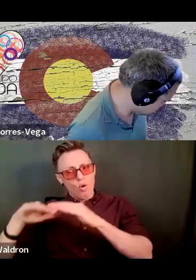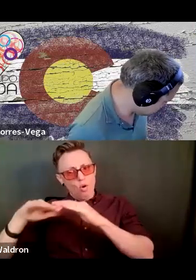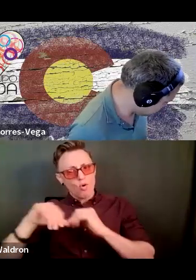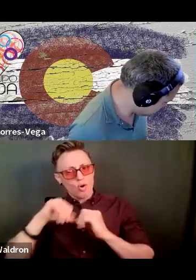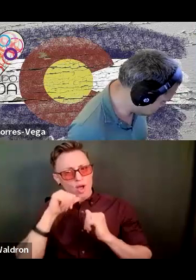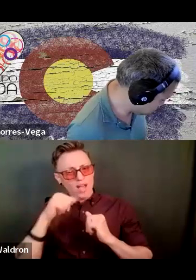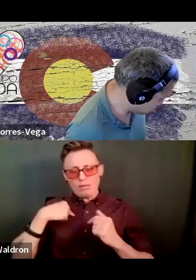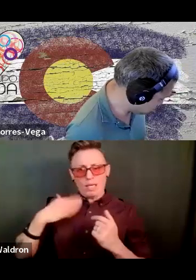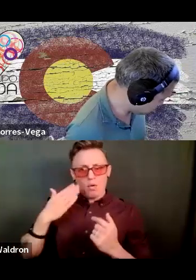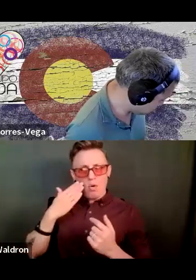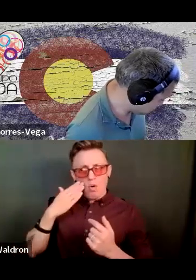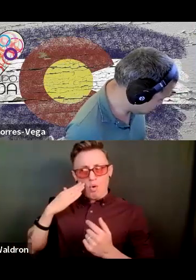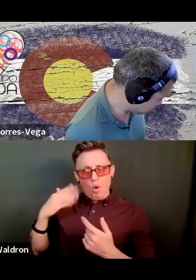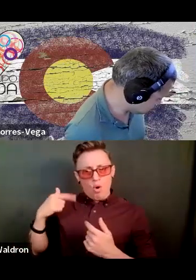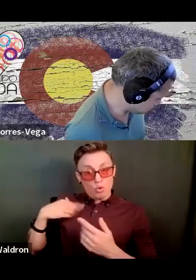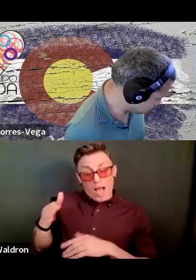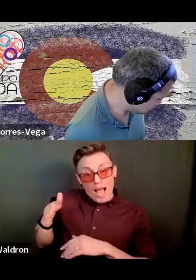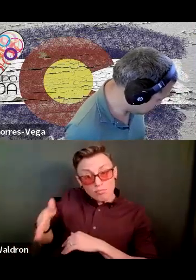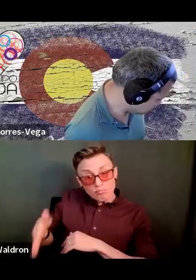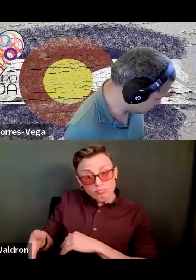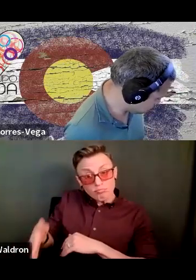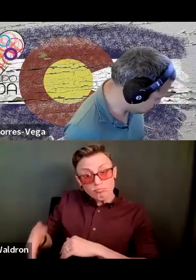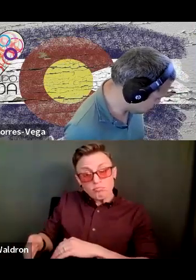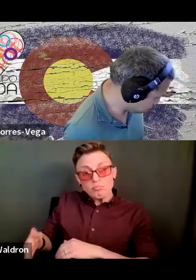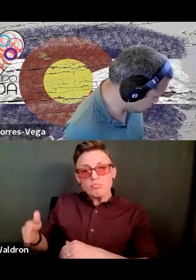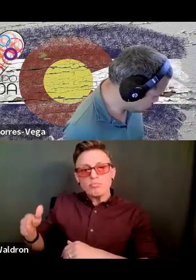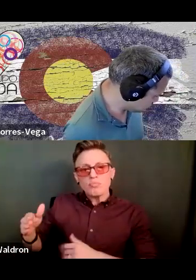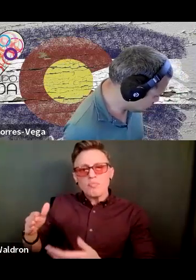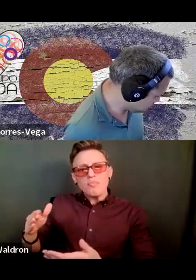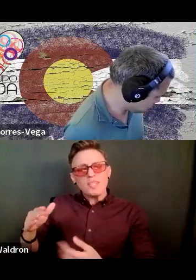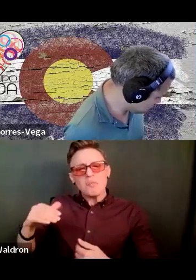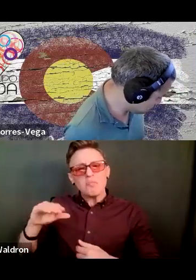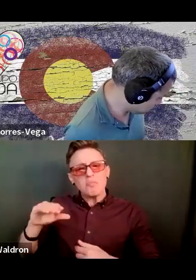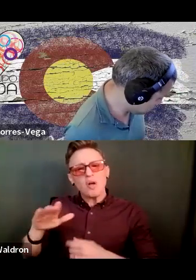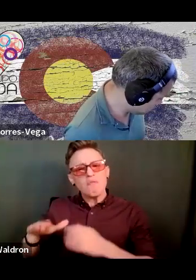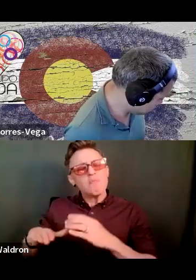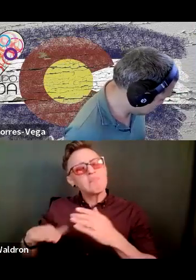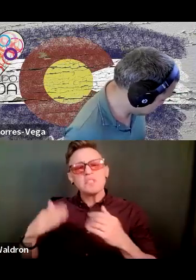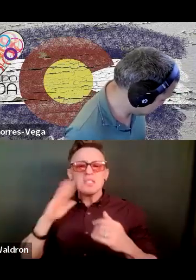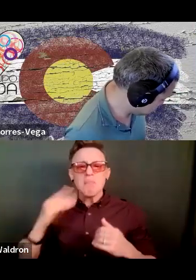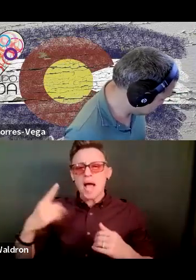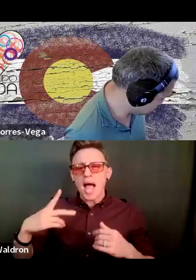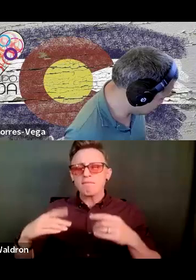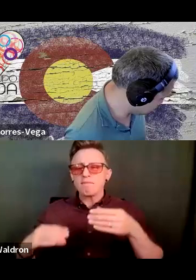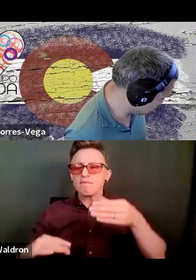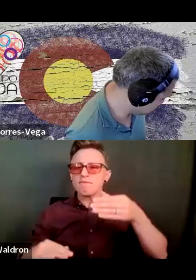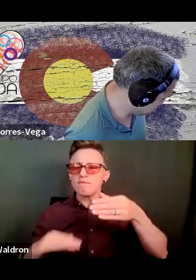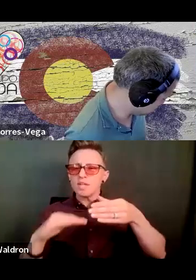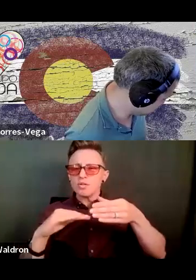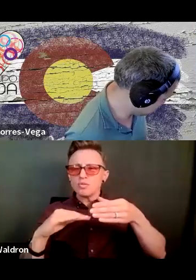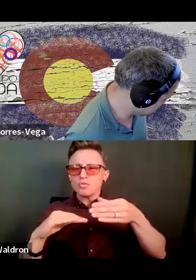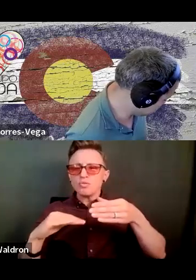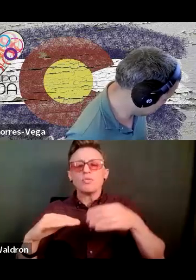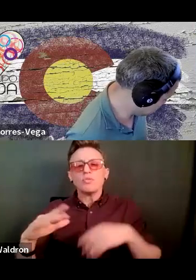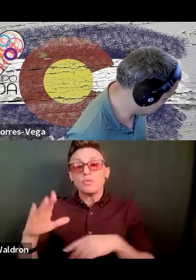I felt it, and it didn't, it wasn't bolting or anything like that. So I said, it doesn't seem full, seems about halfway. It was at that